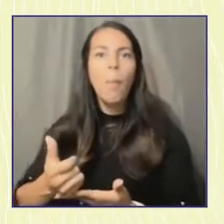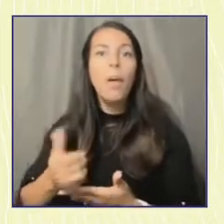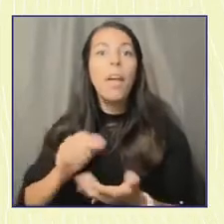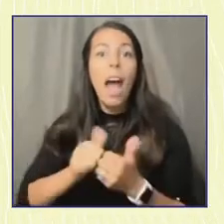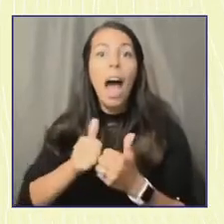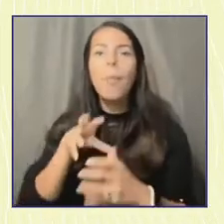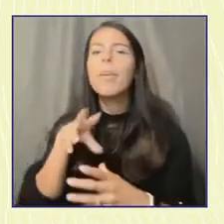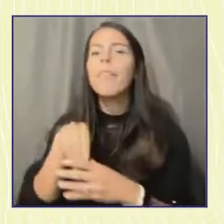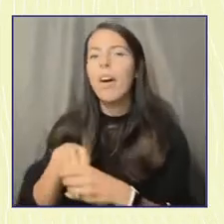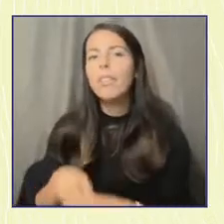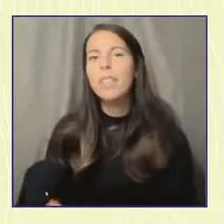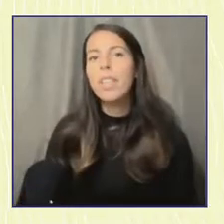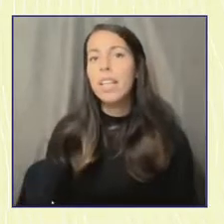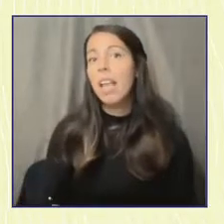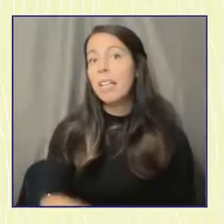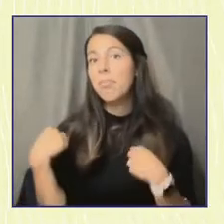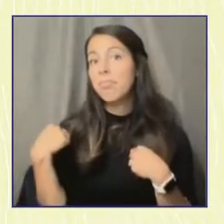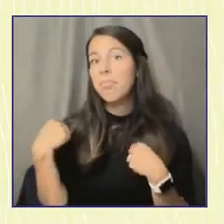And that's what I've done.